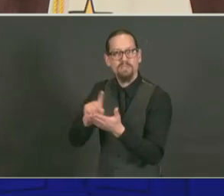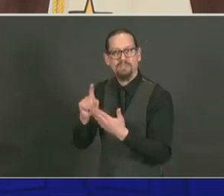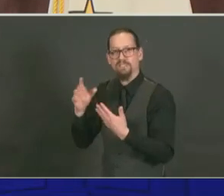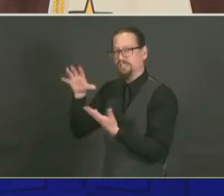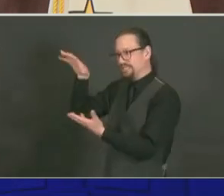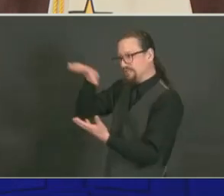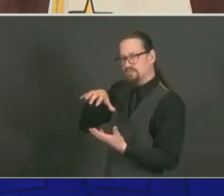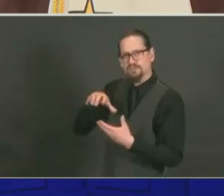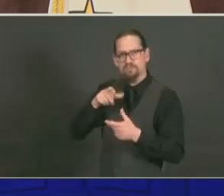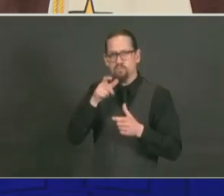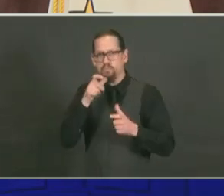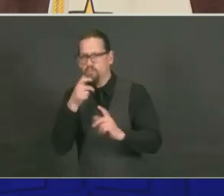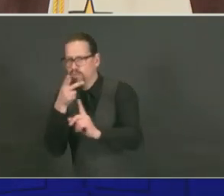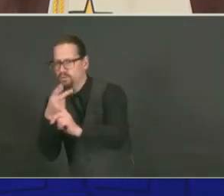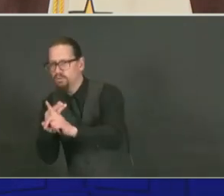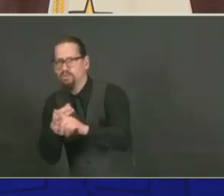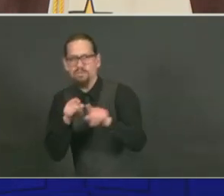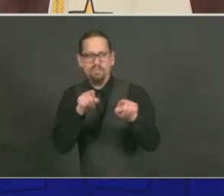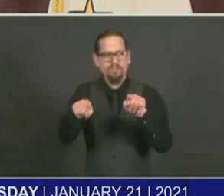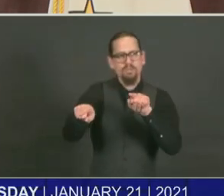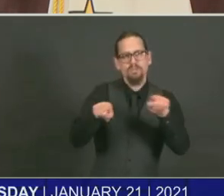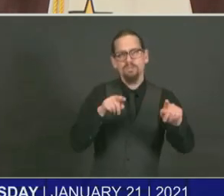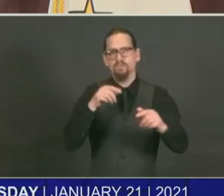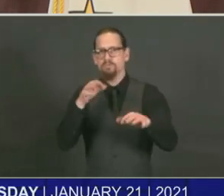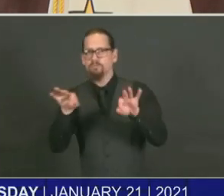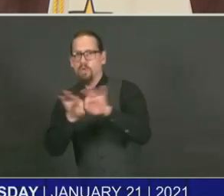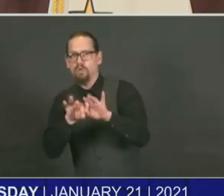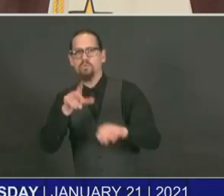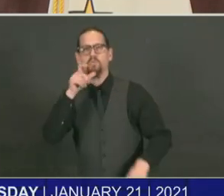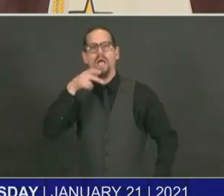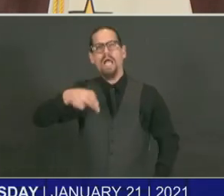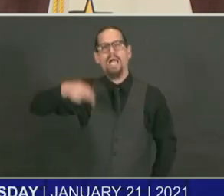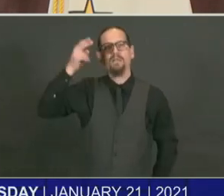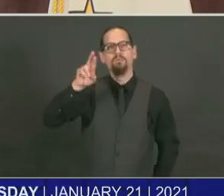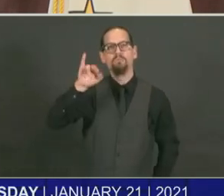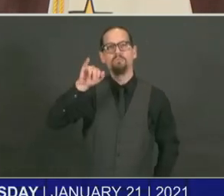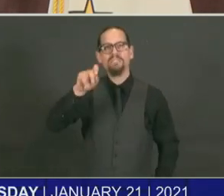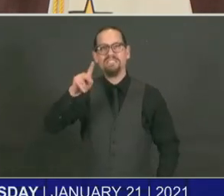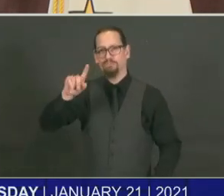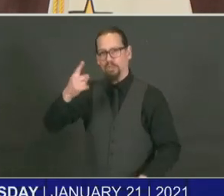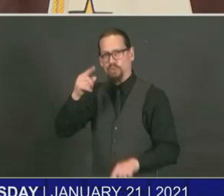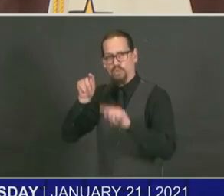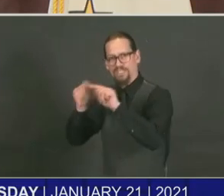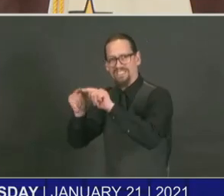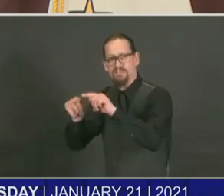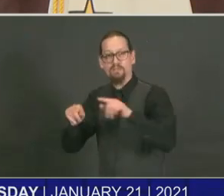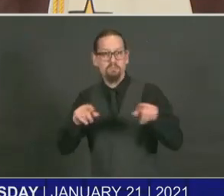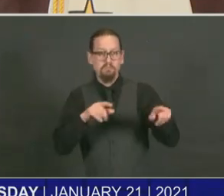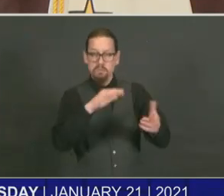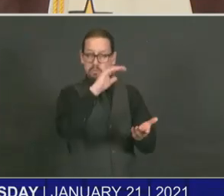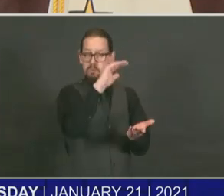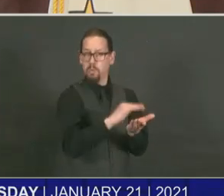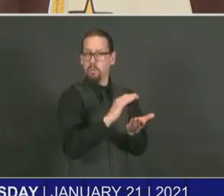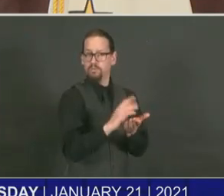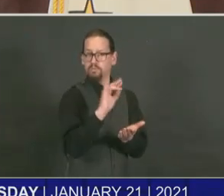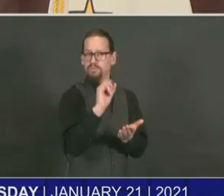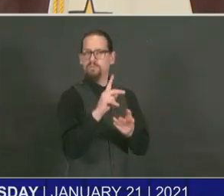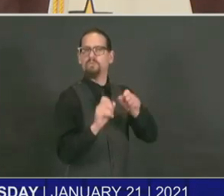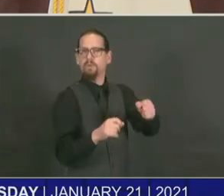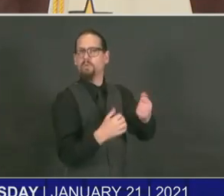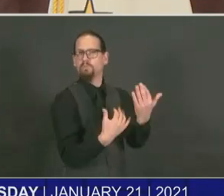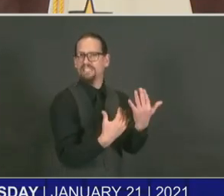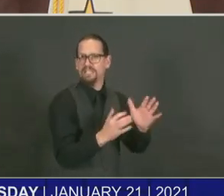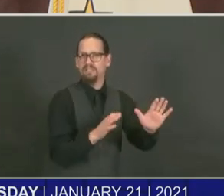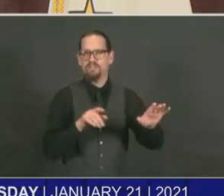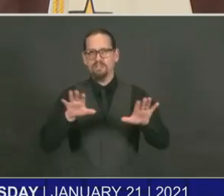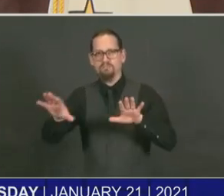having to go to the hospital or dying from COVID, even though they may be exposed to it, use the tools that we have.